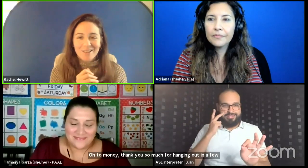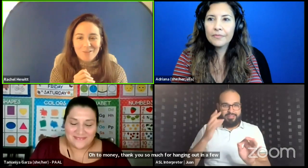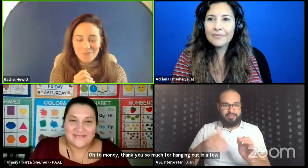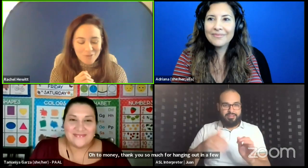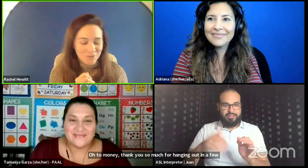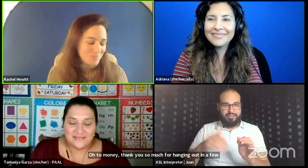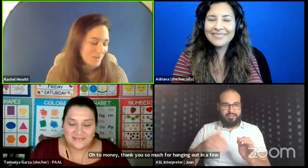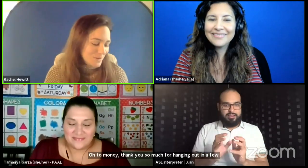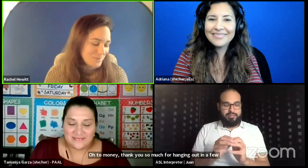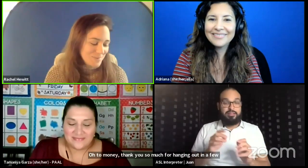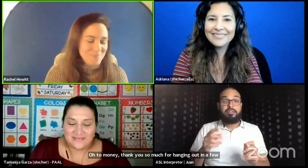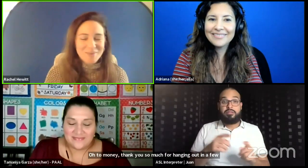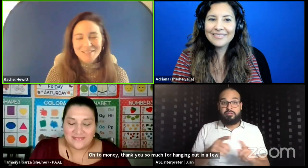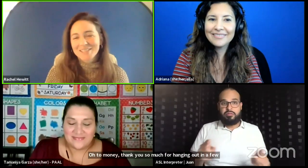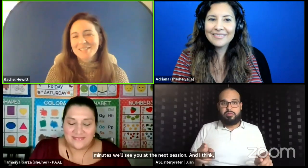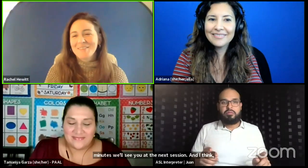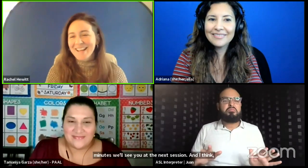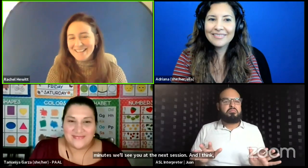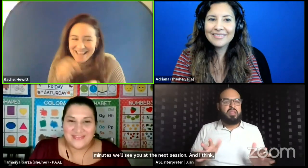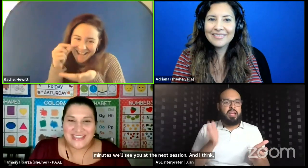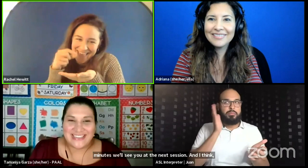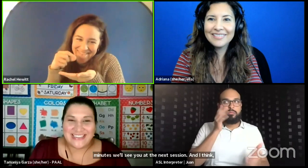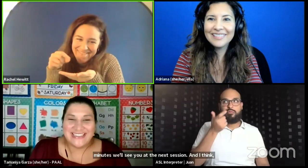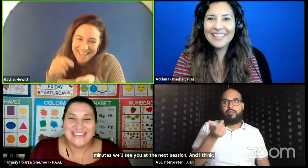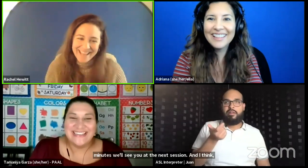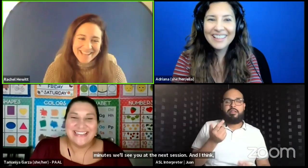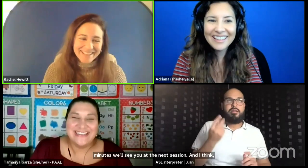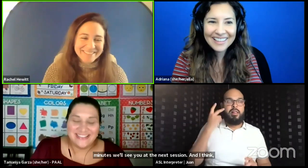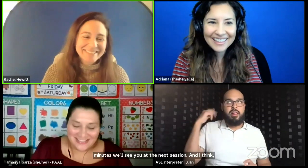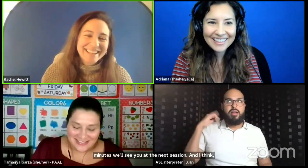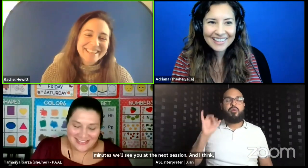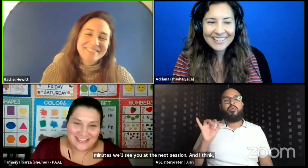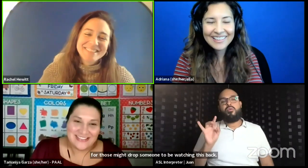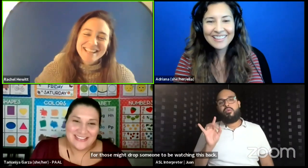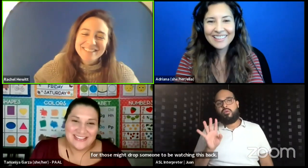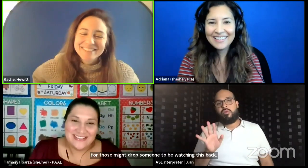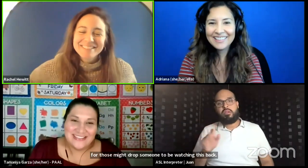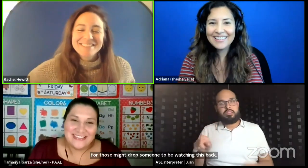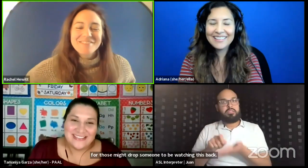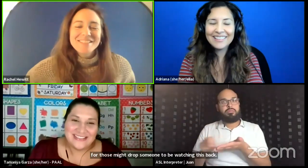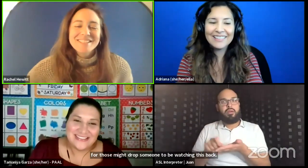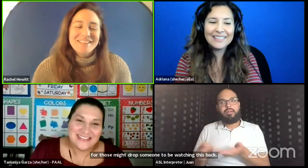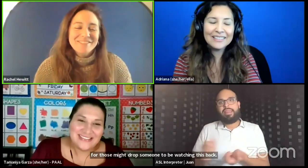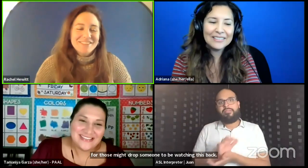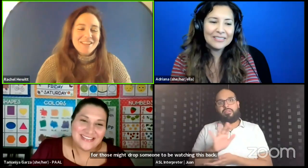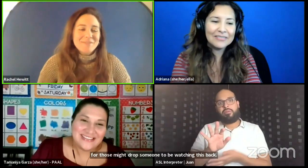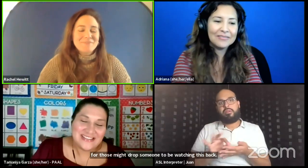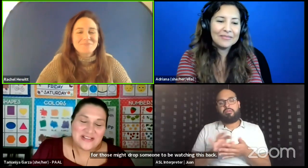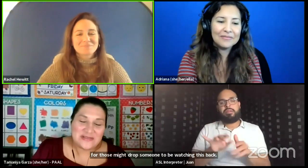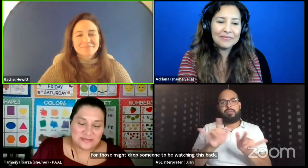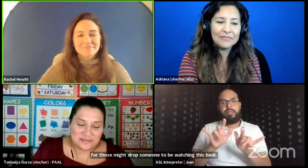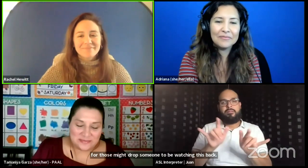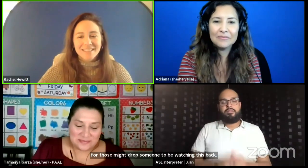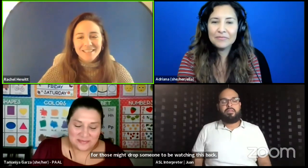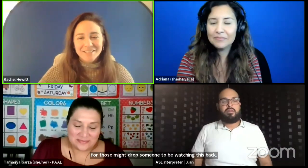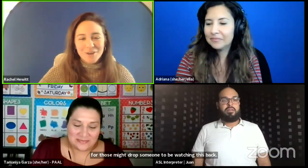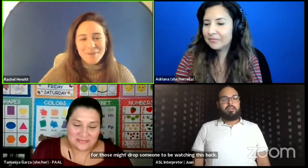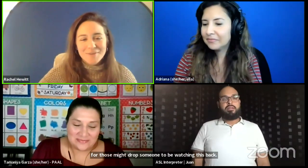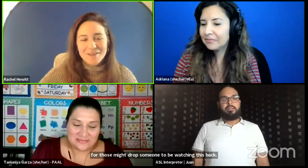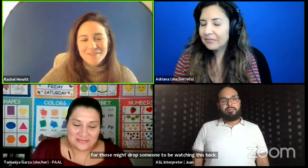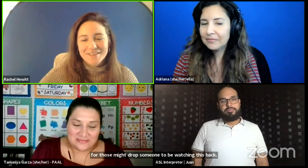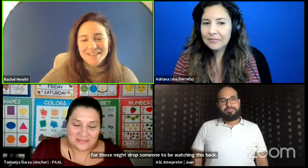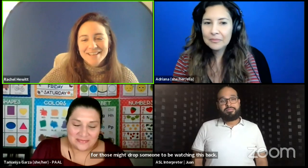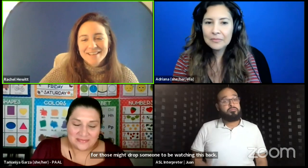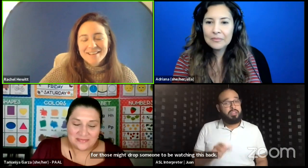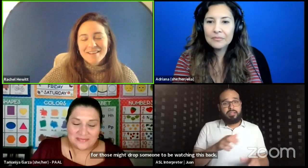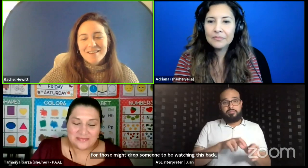like for those mic drops, I'm going to be watching this back and writing them down so much love. Um, yes, drop